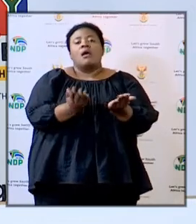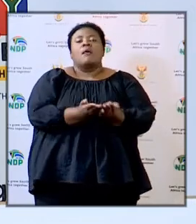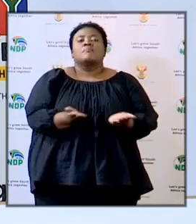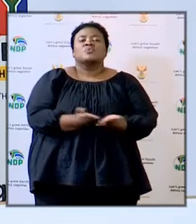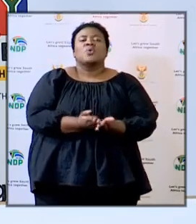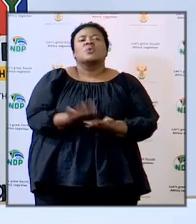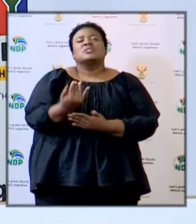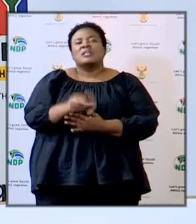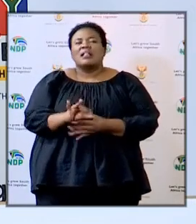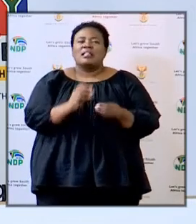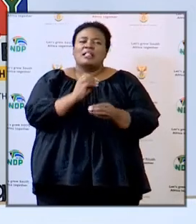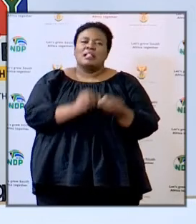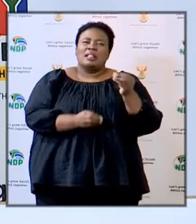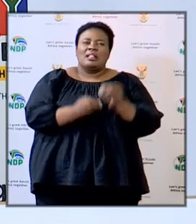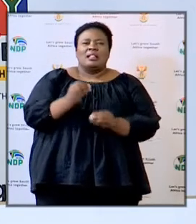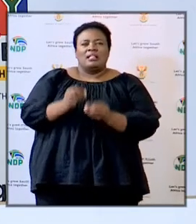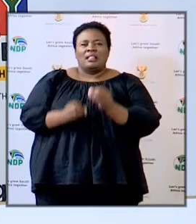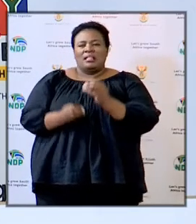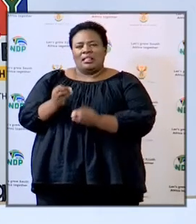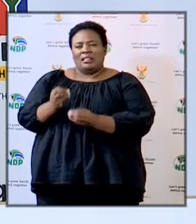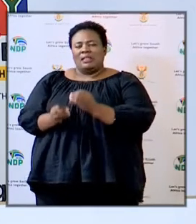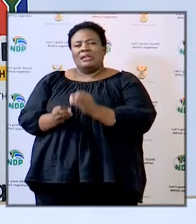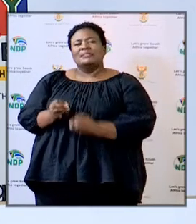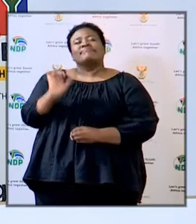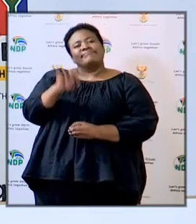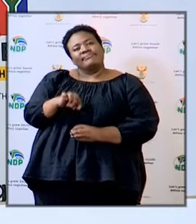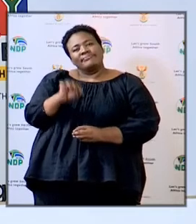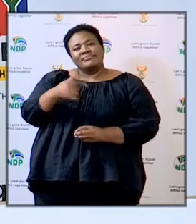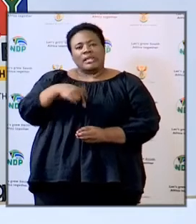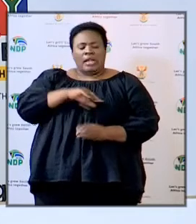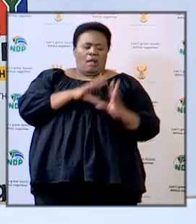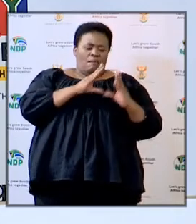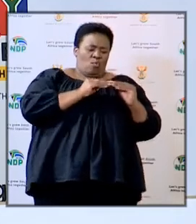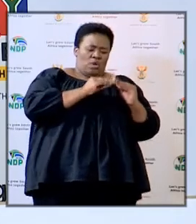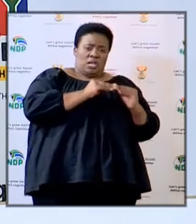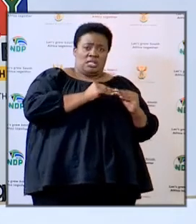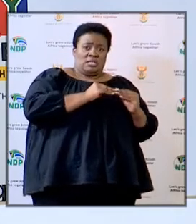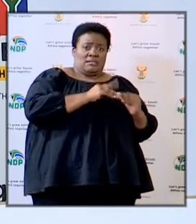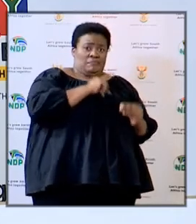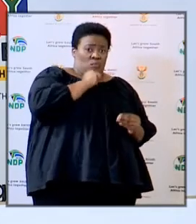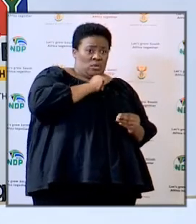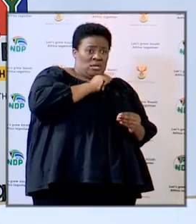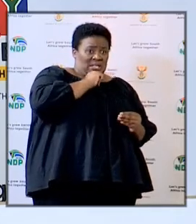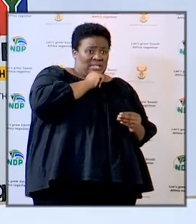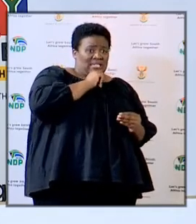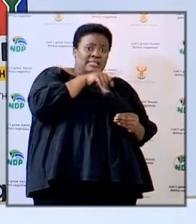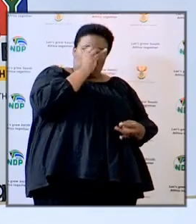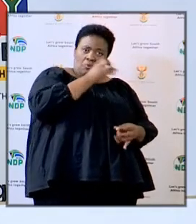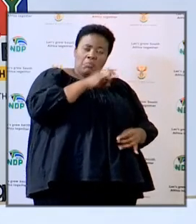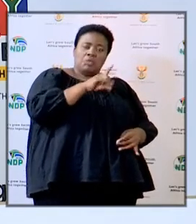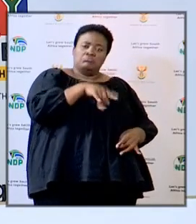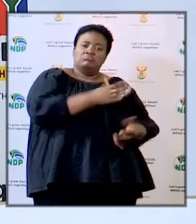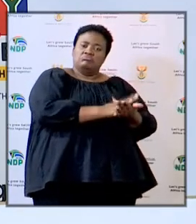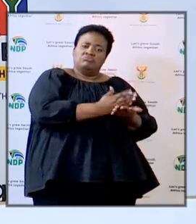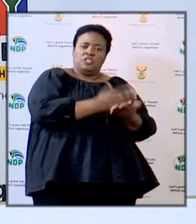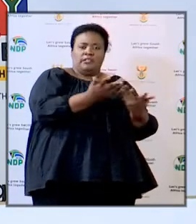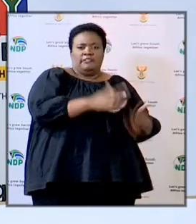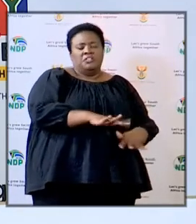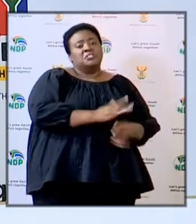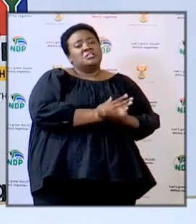that are still under maintenance yes in our meetings our morning meetings this information has been shared